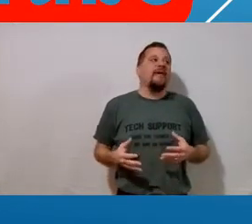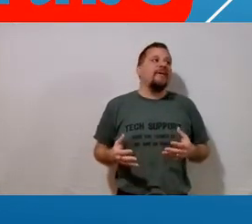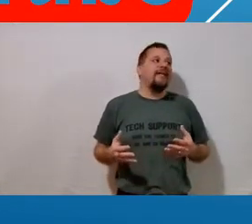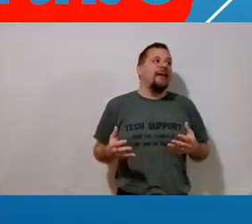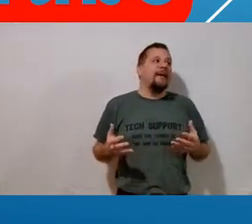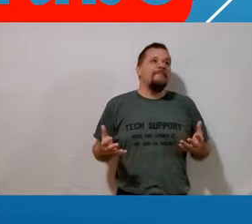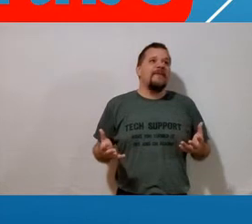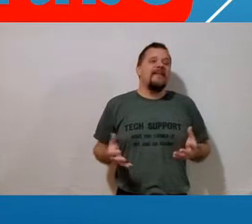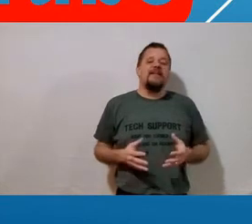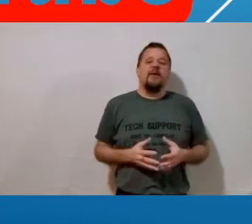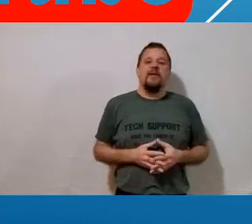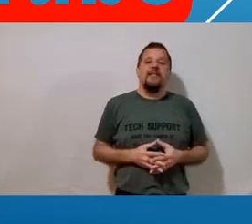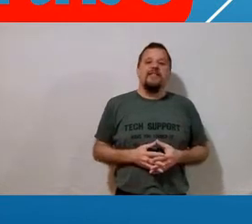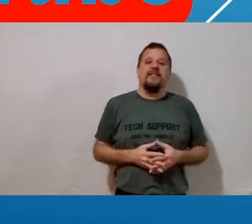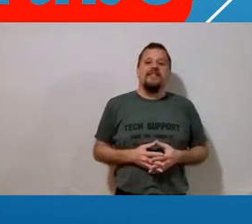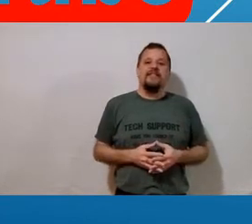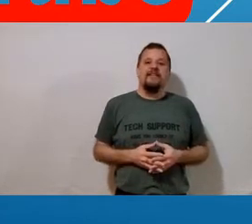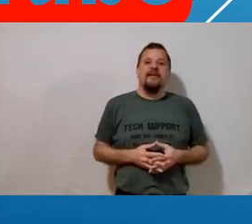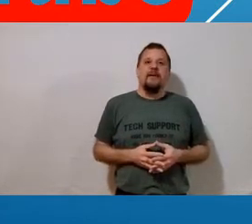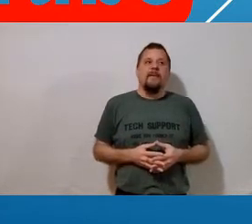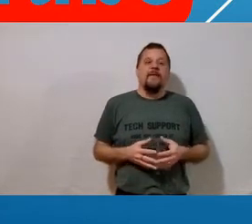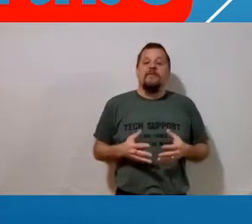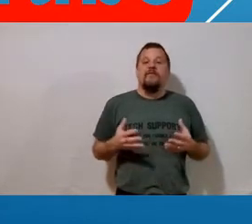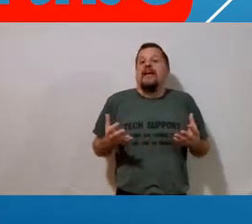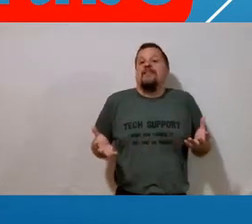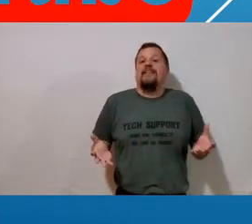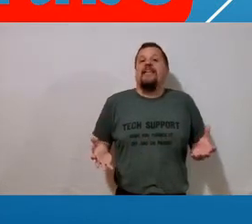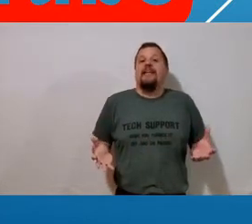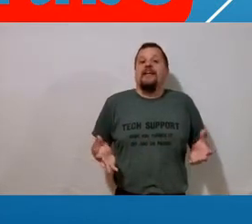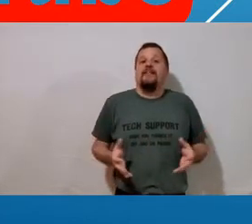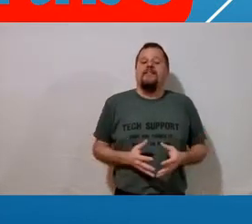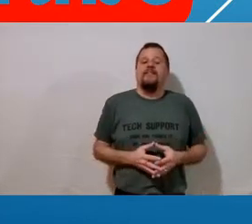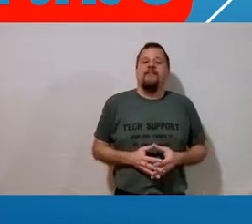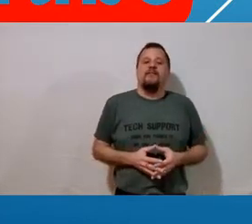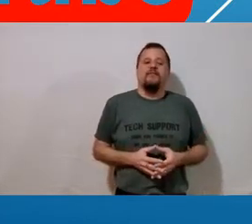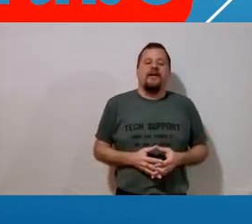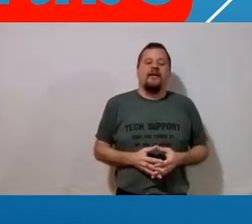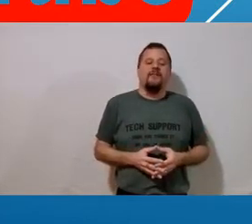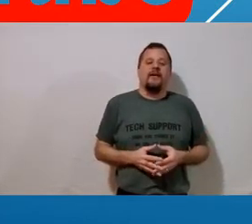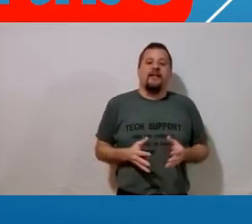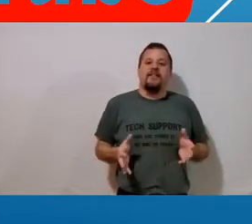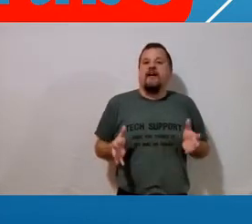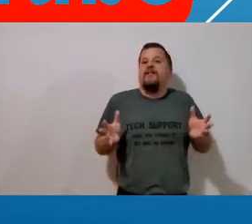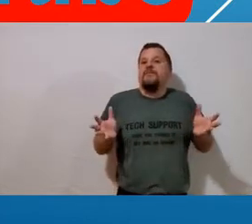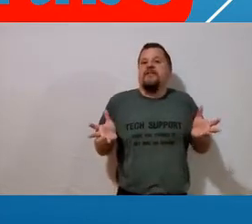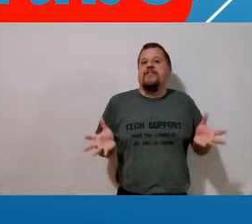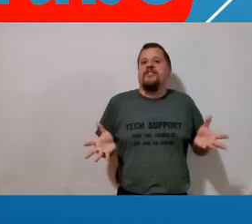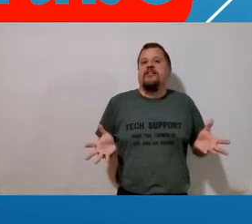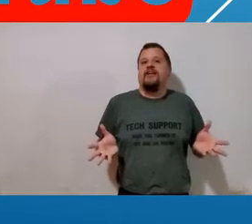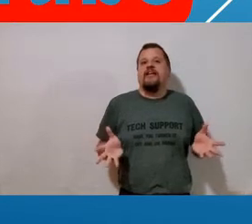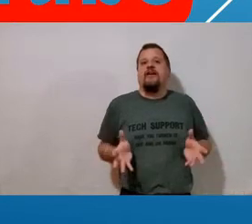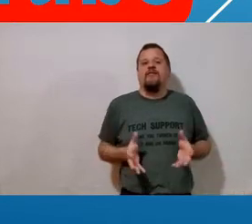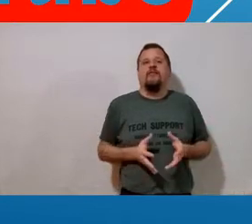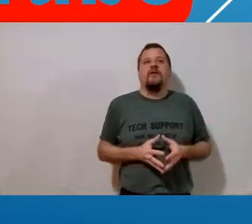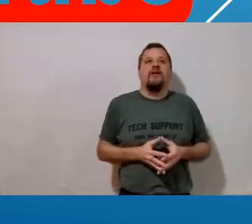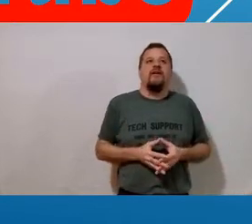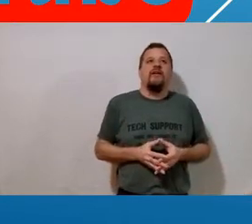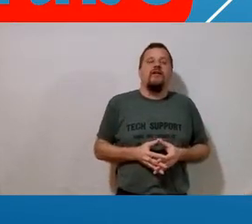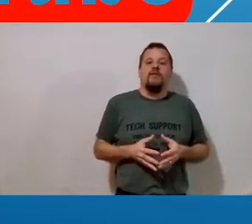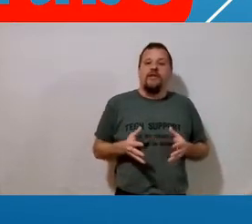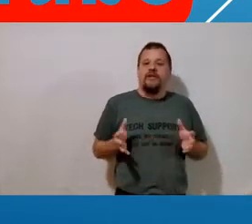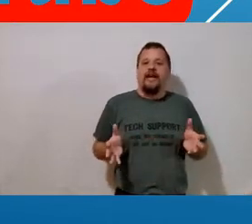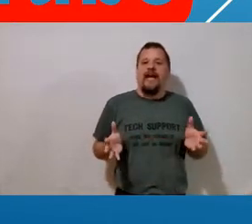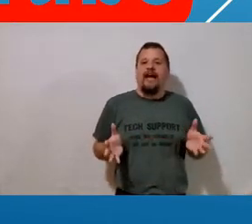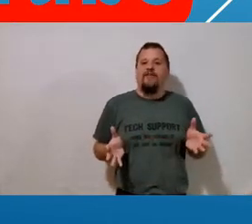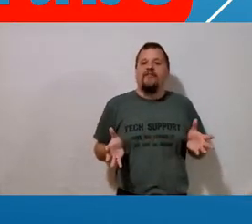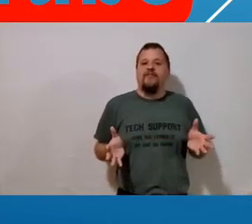or maybe you know it's it's healthy eating my my youngest daughter's been a vegetarian now for